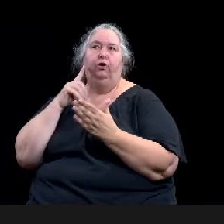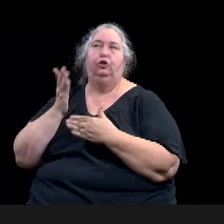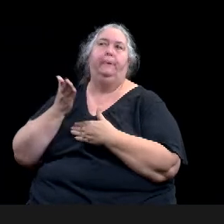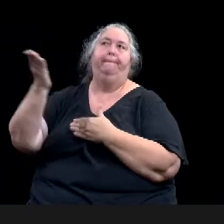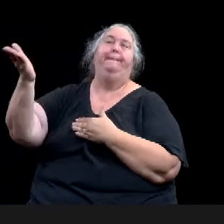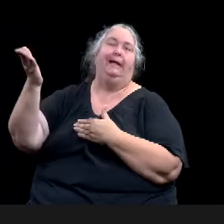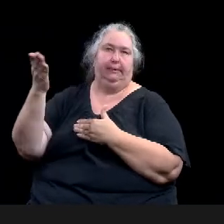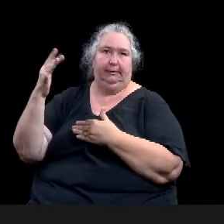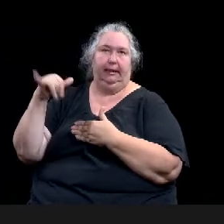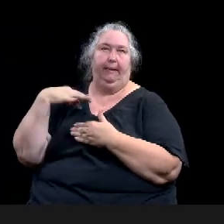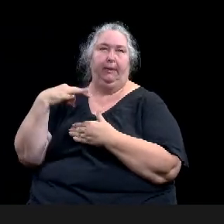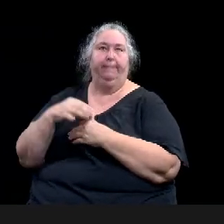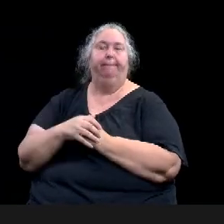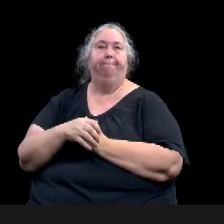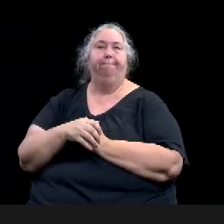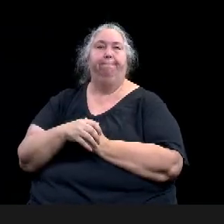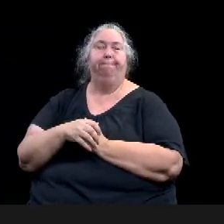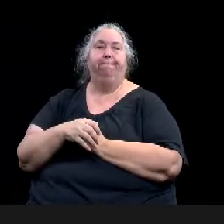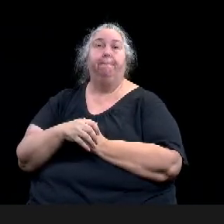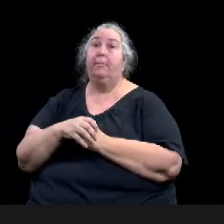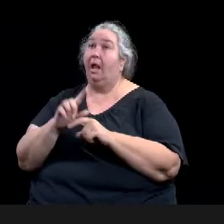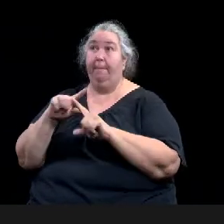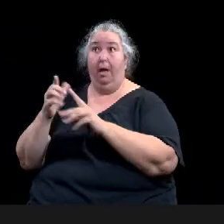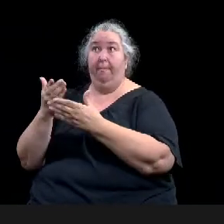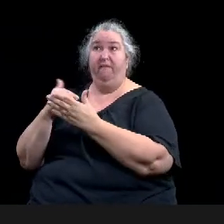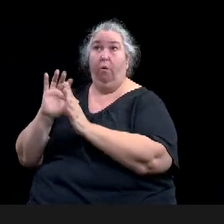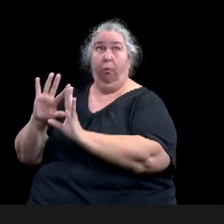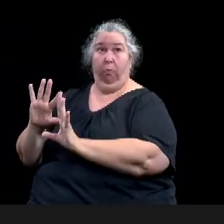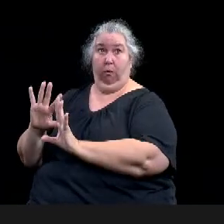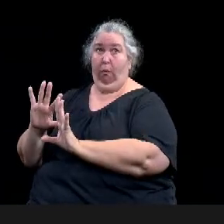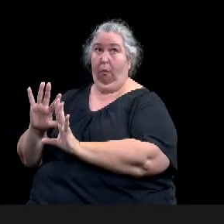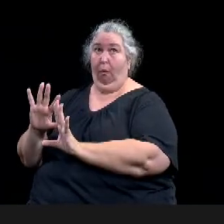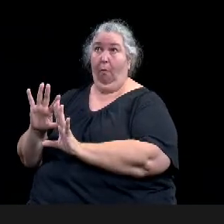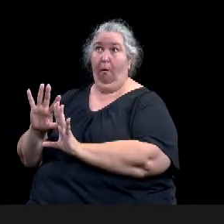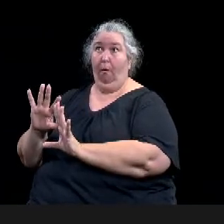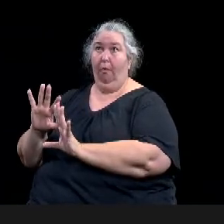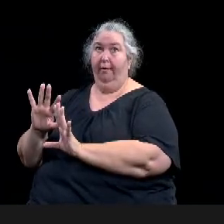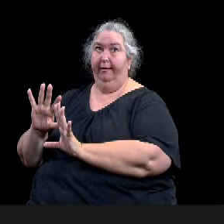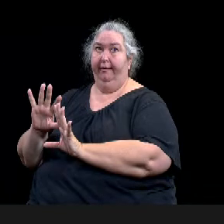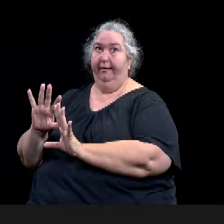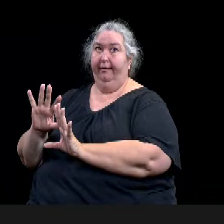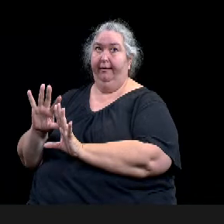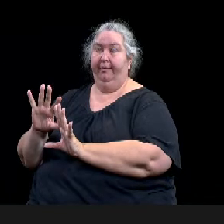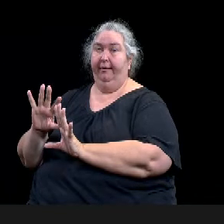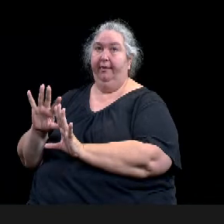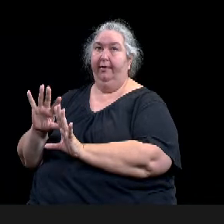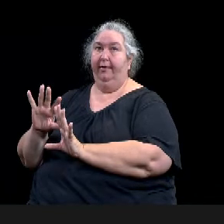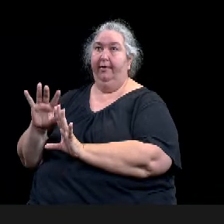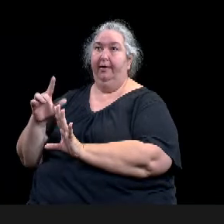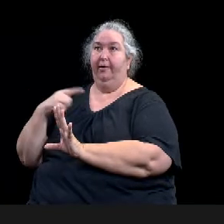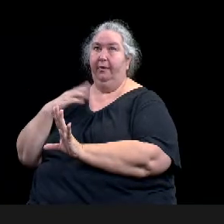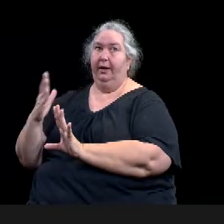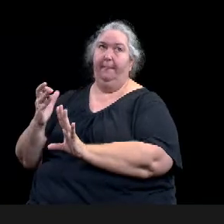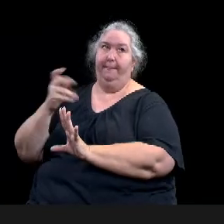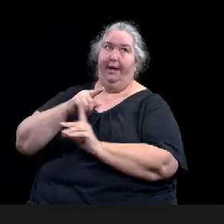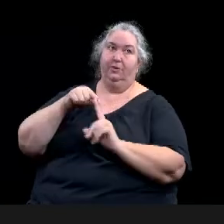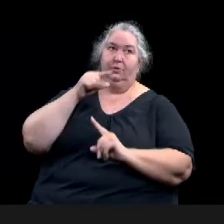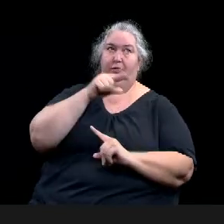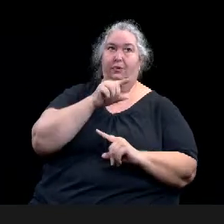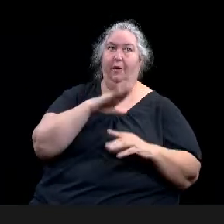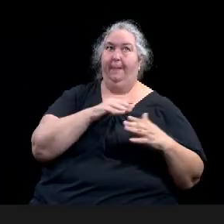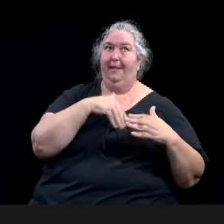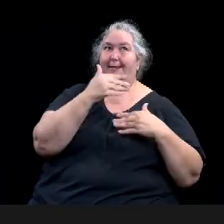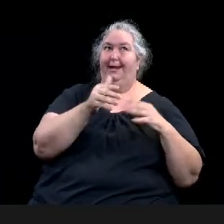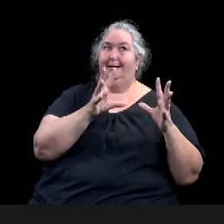would be back to city council on your very next meeting at May 4th, um, for the actual grant policy approval, where you will see the entire